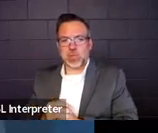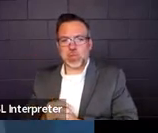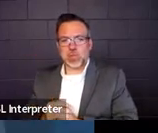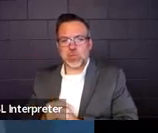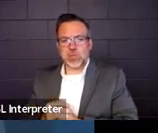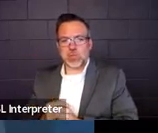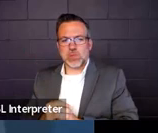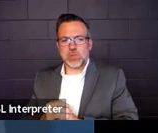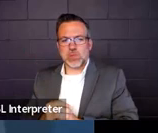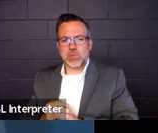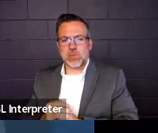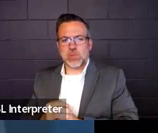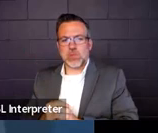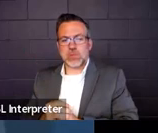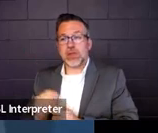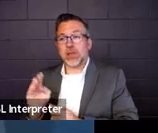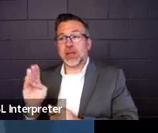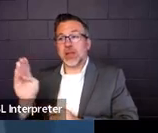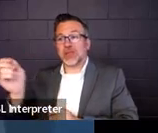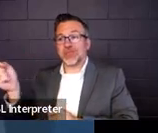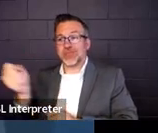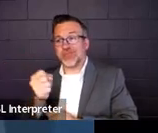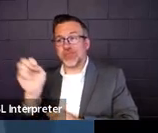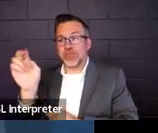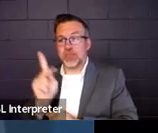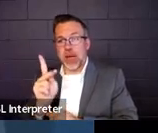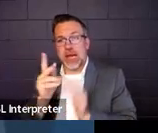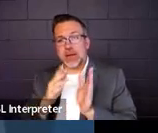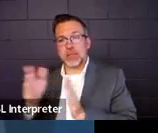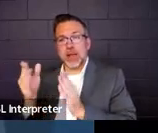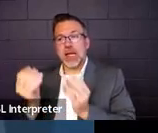Reentry plan can be up to how many calendar days?